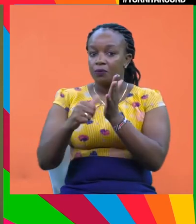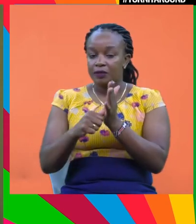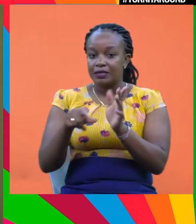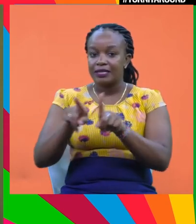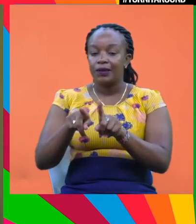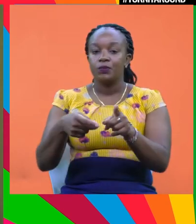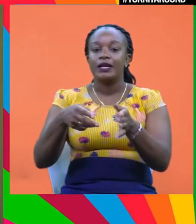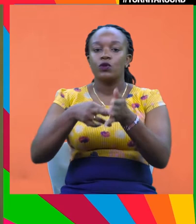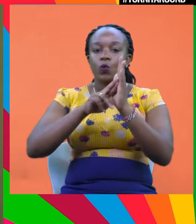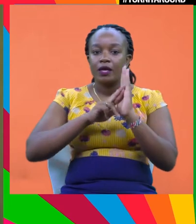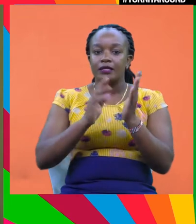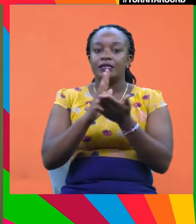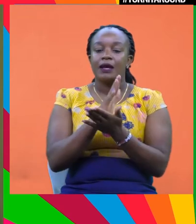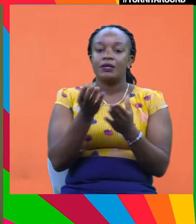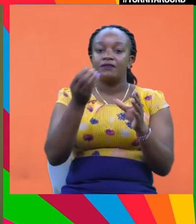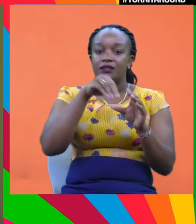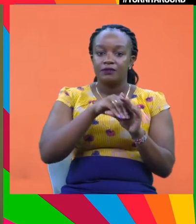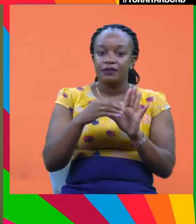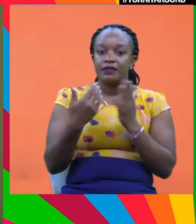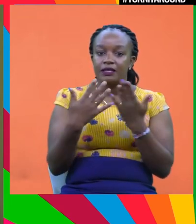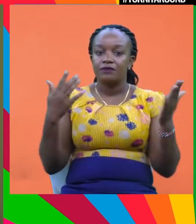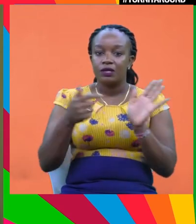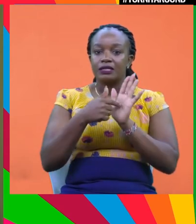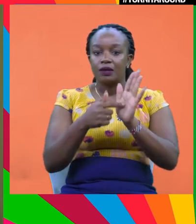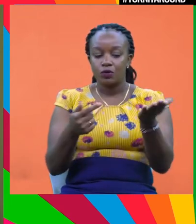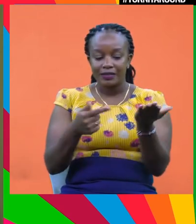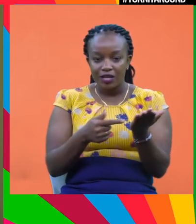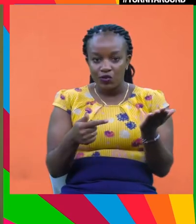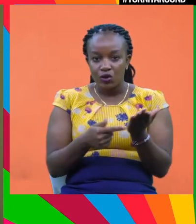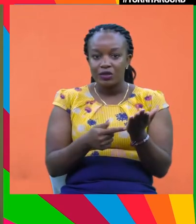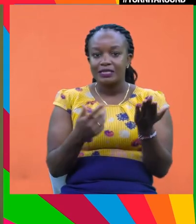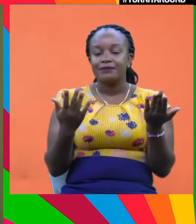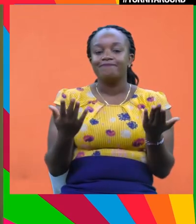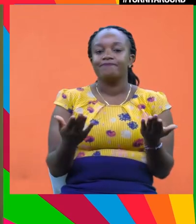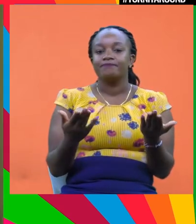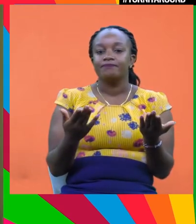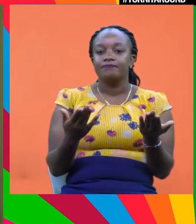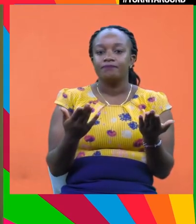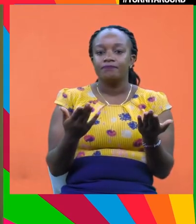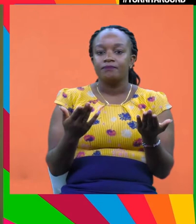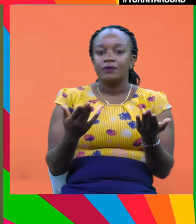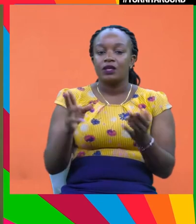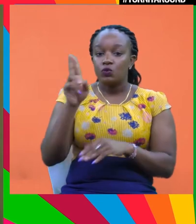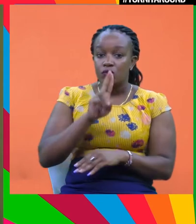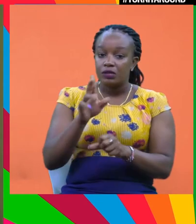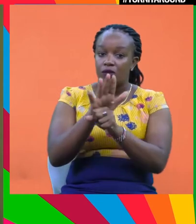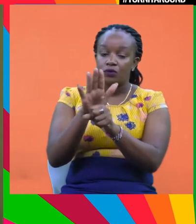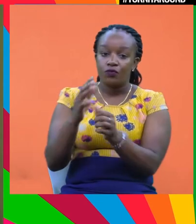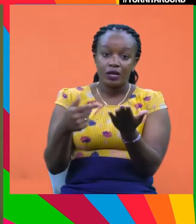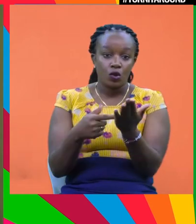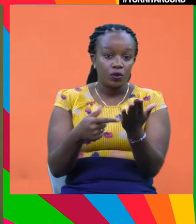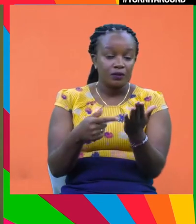also require large investments in things such as technology mitigation adjustments and technologies.